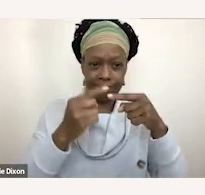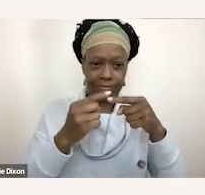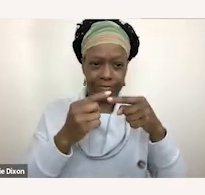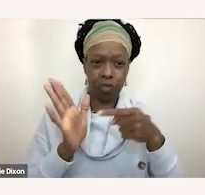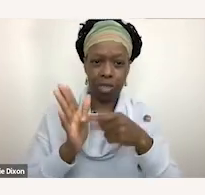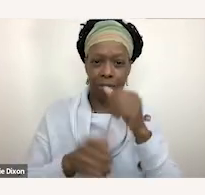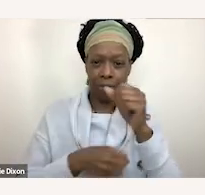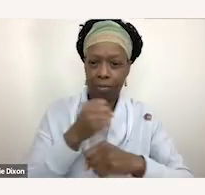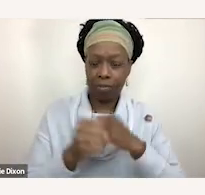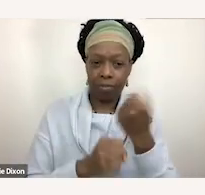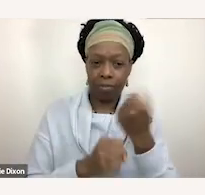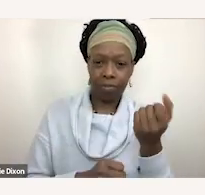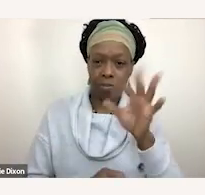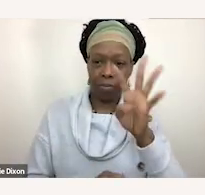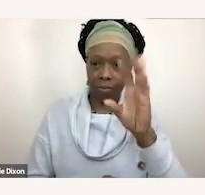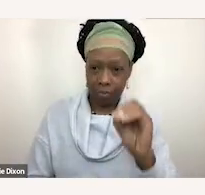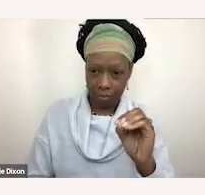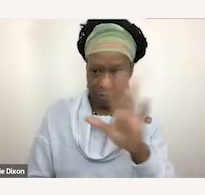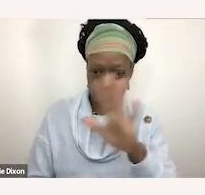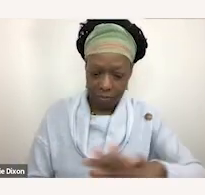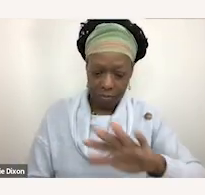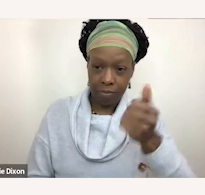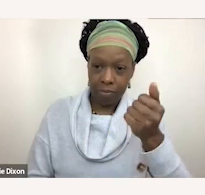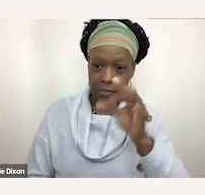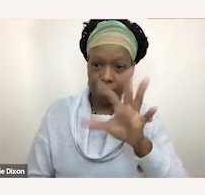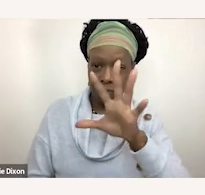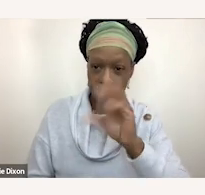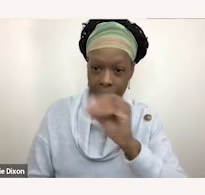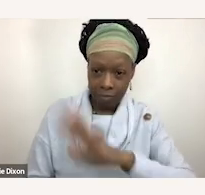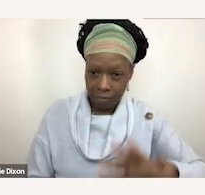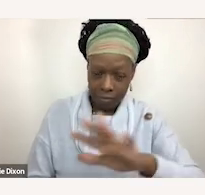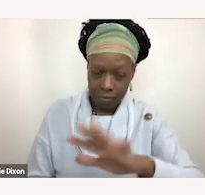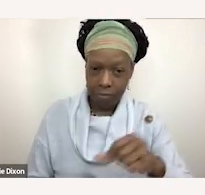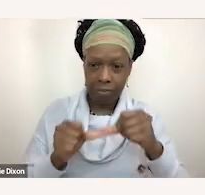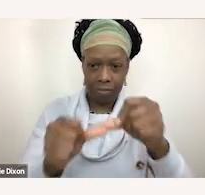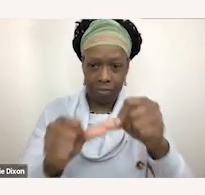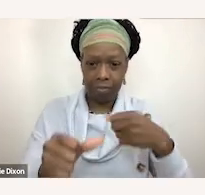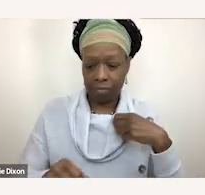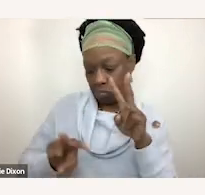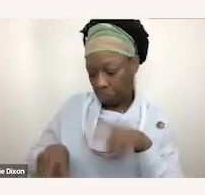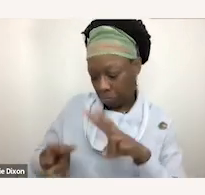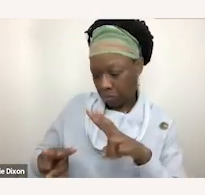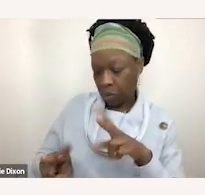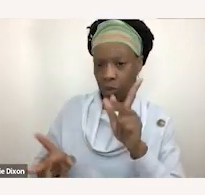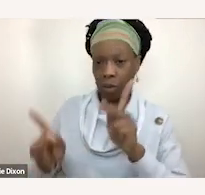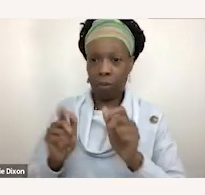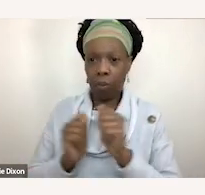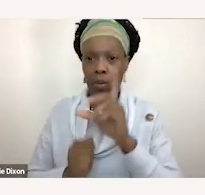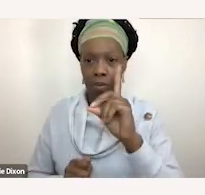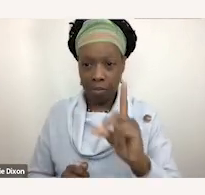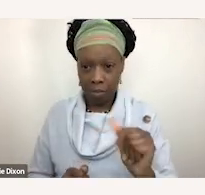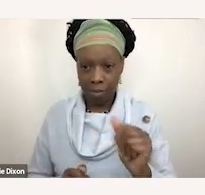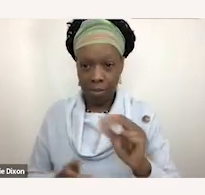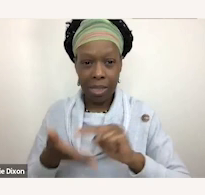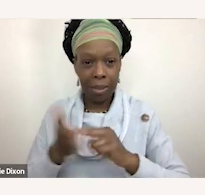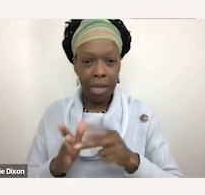1950s you know the continuation of the stigma surrounding disabilities really ensured that people were not welcome